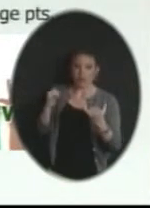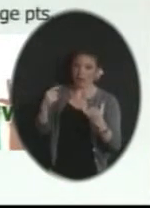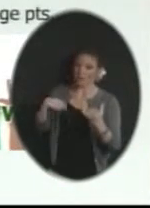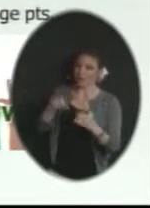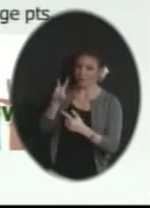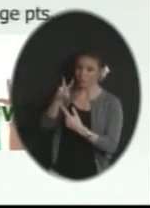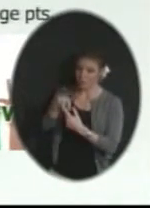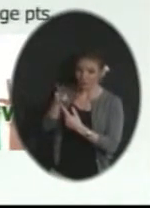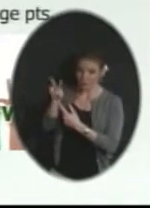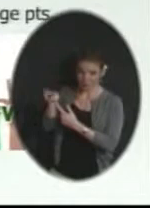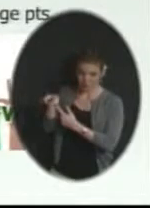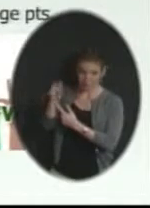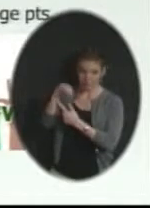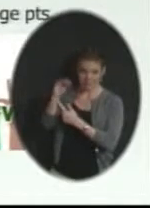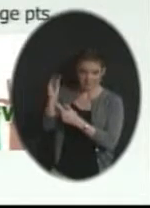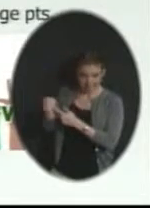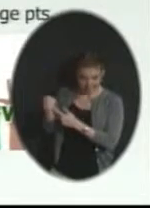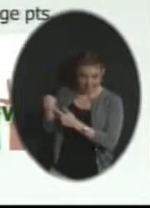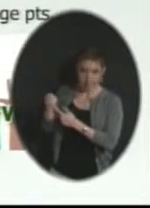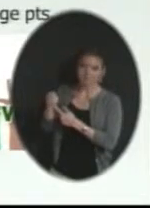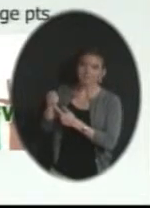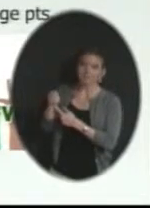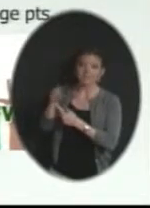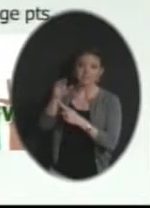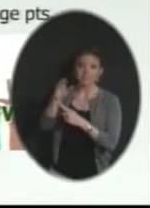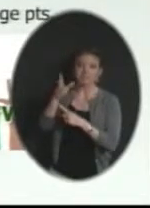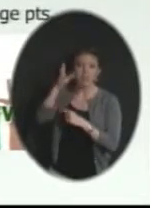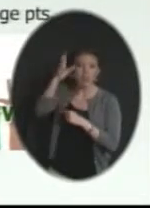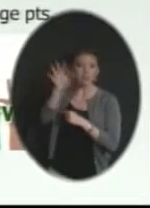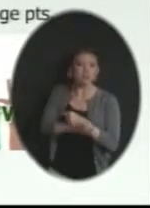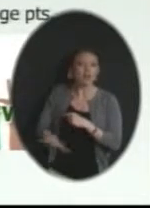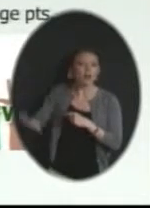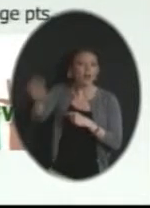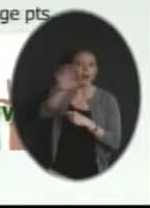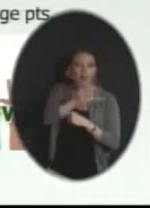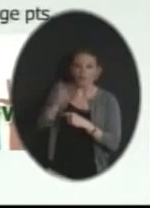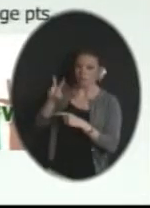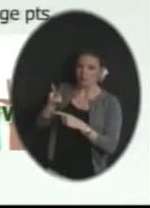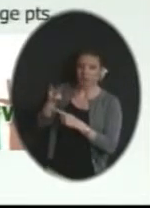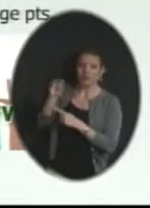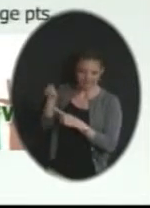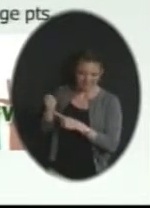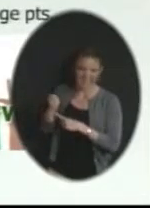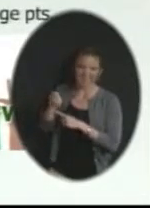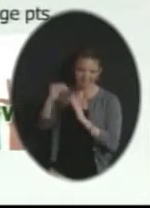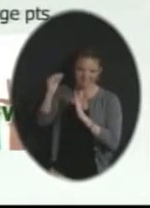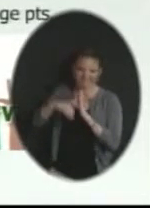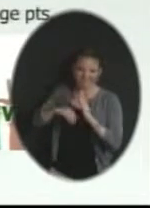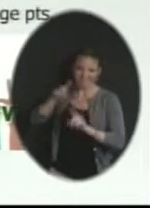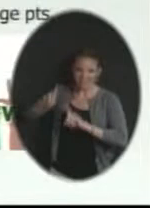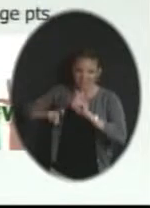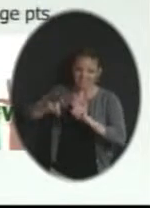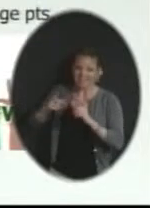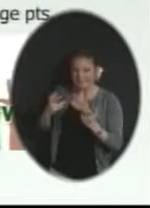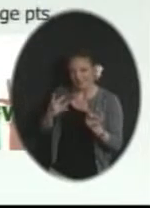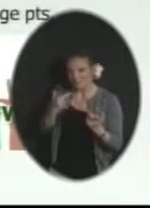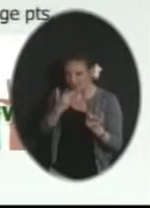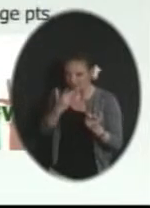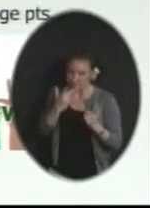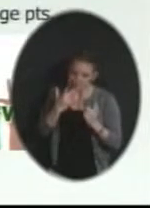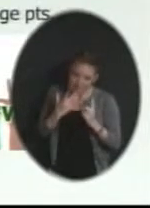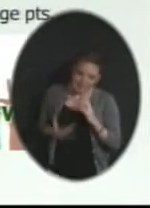22% of our parents complete the survey. That really isn't, you know, we're kind of, we like more.